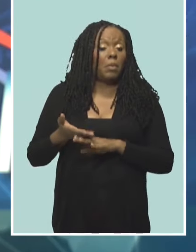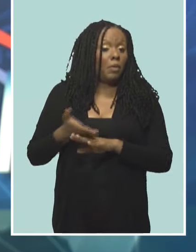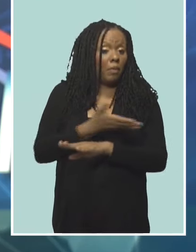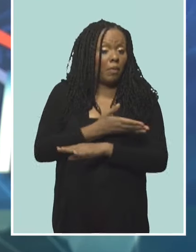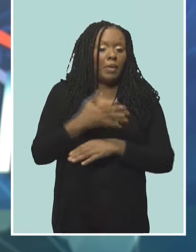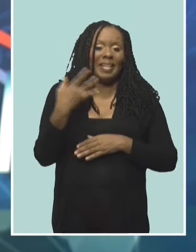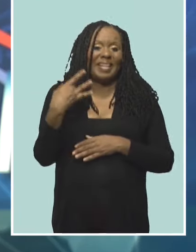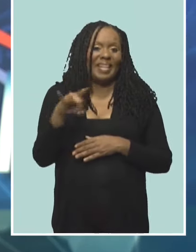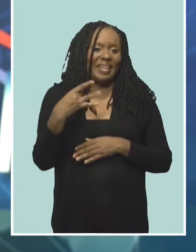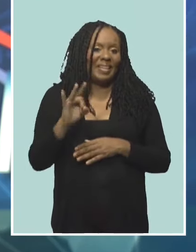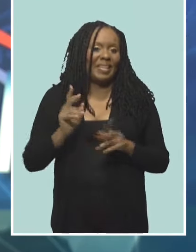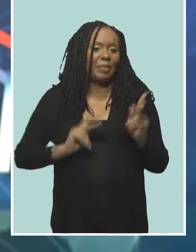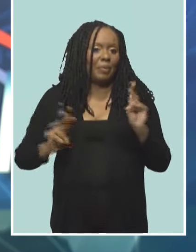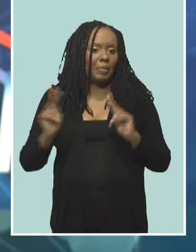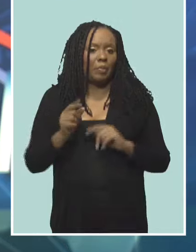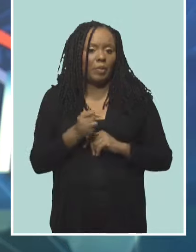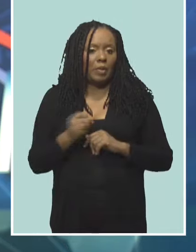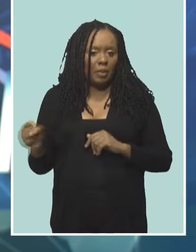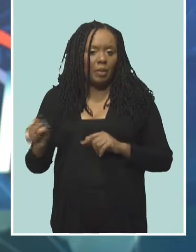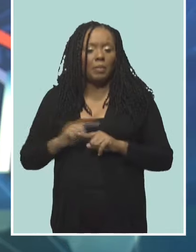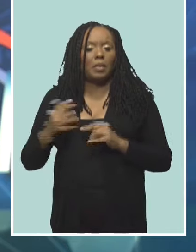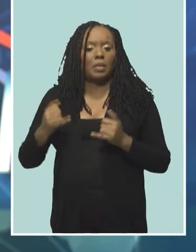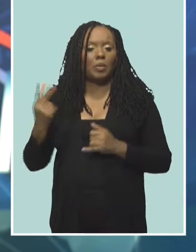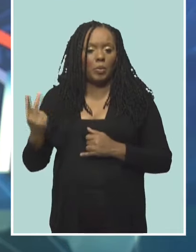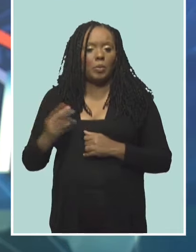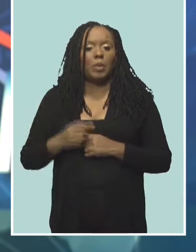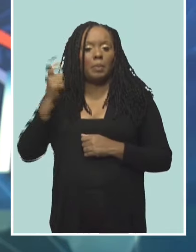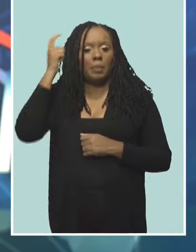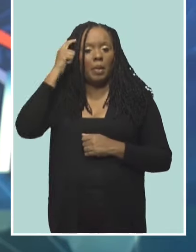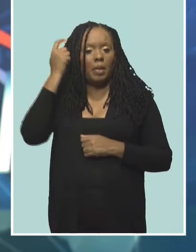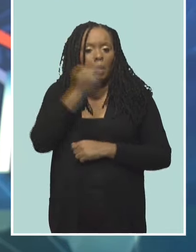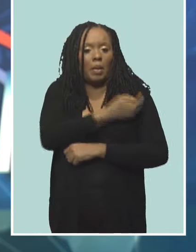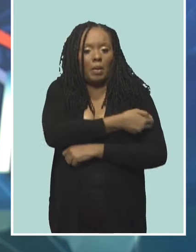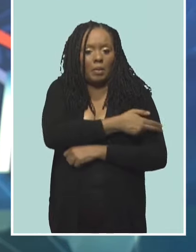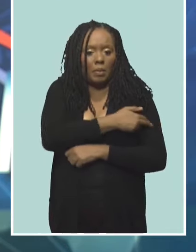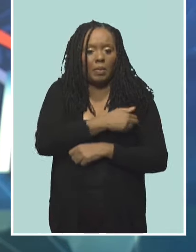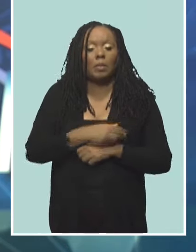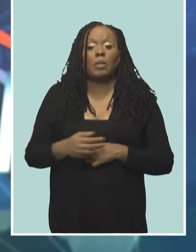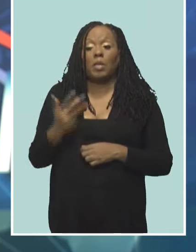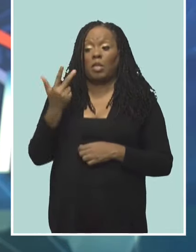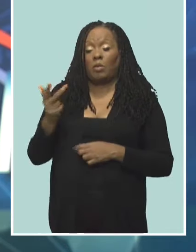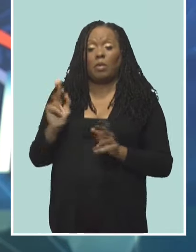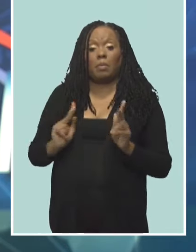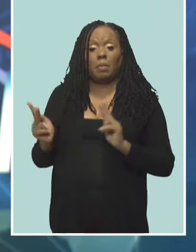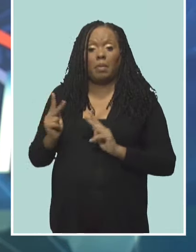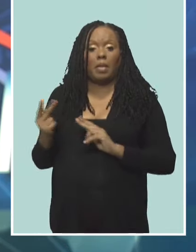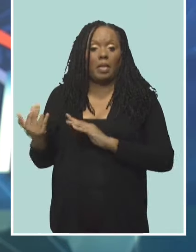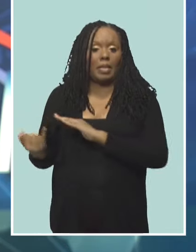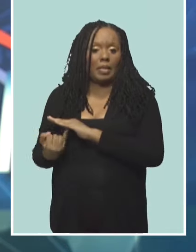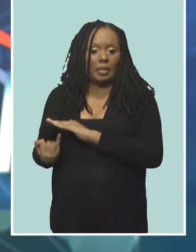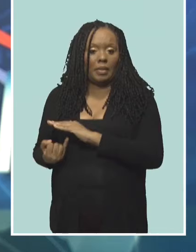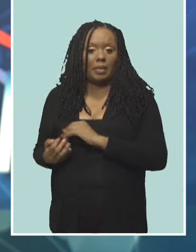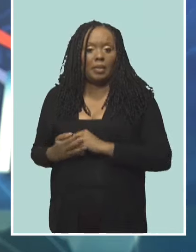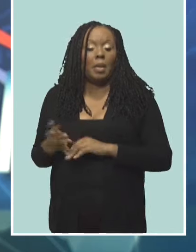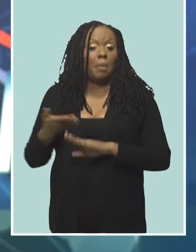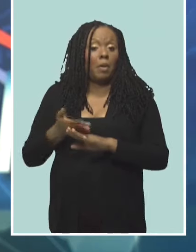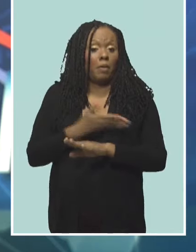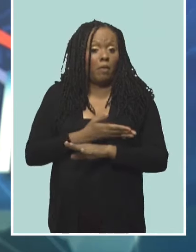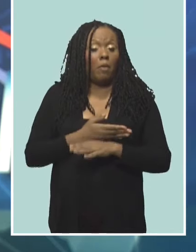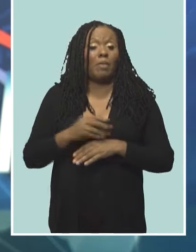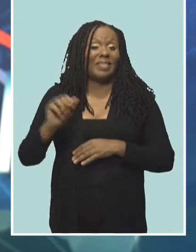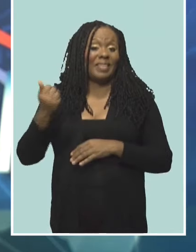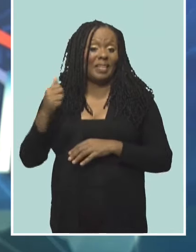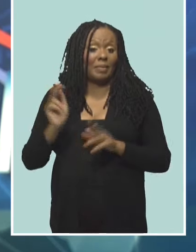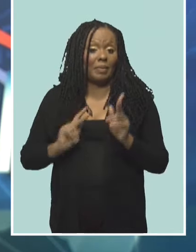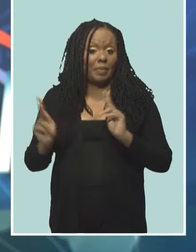hospital, three people remain in isolation from a maximum of 10. Three elderly patients, all wards of the geriatric